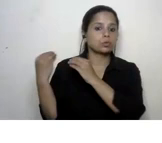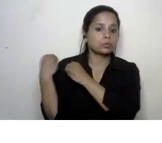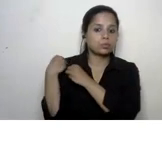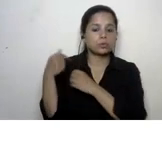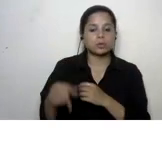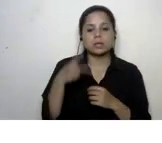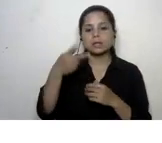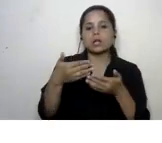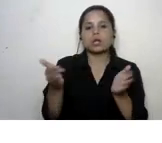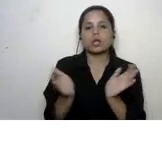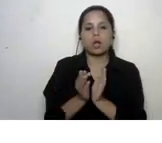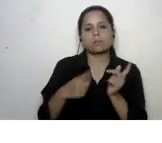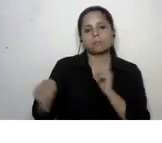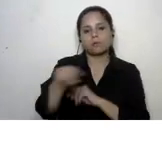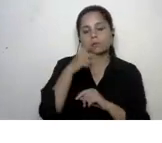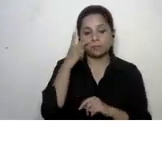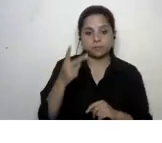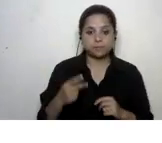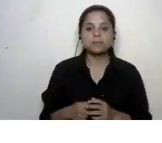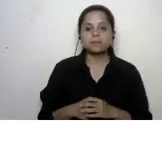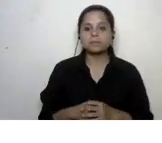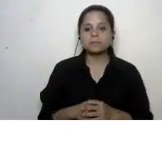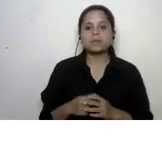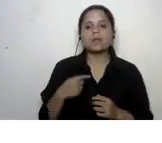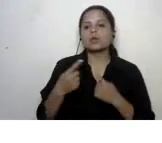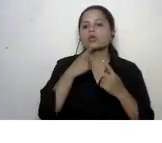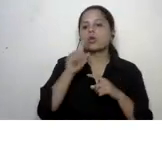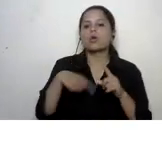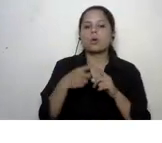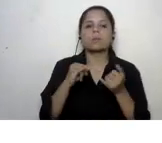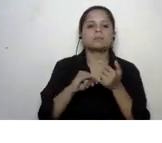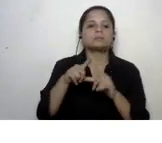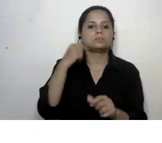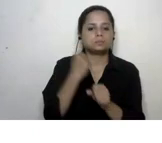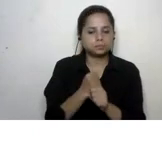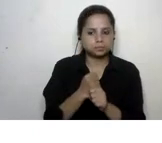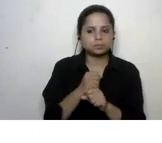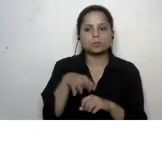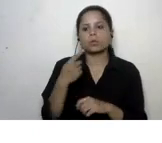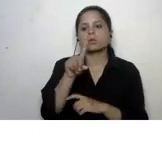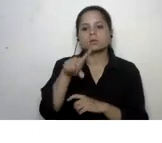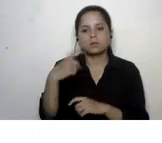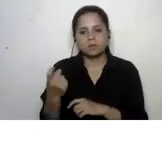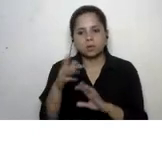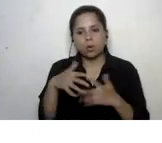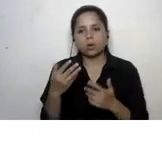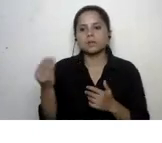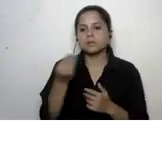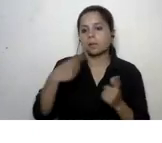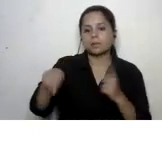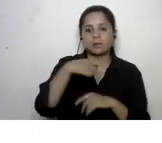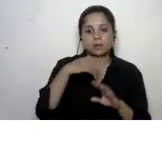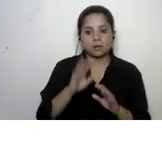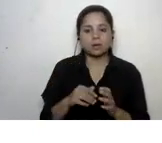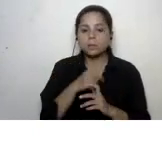communities so when we talk about the sdgs uh all 17 or only some of them then the